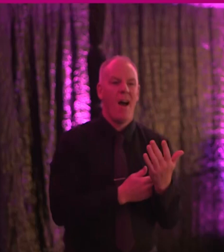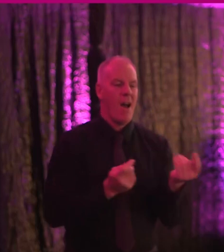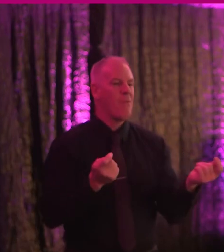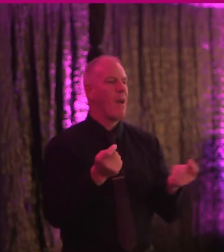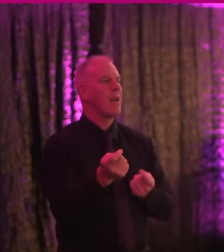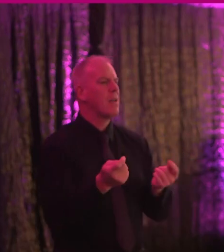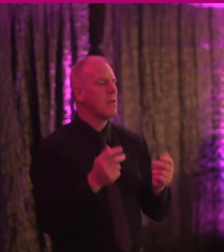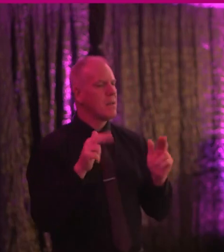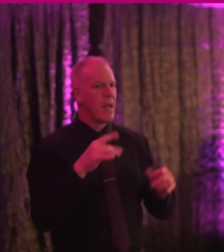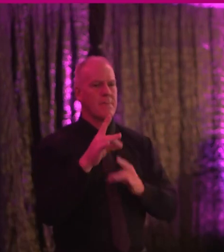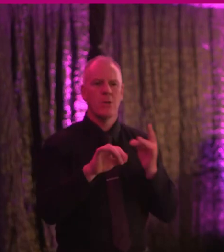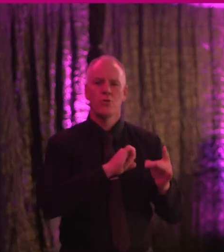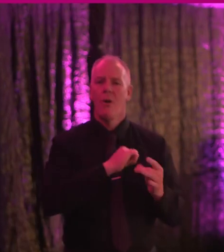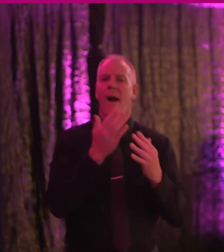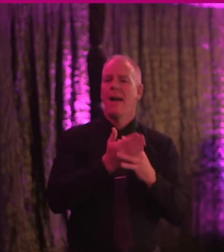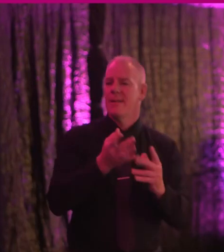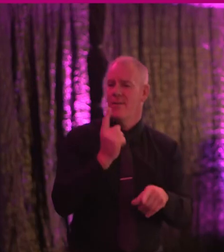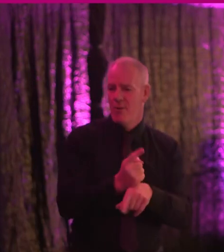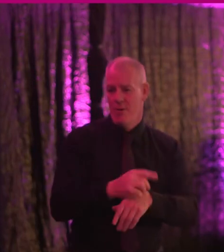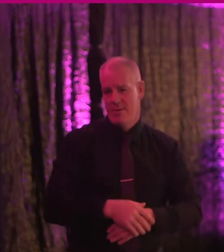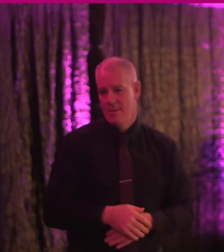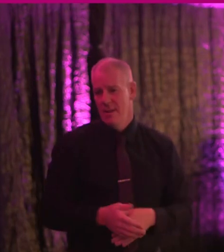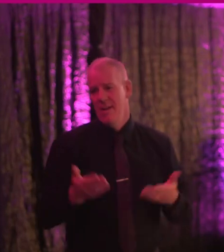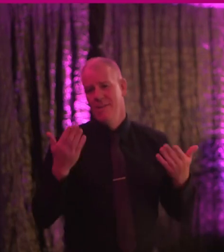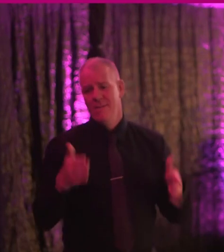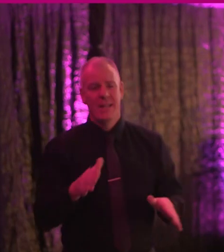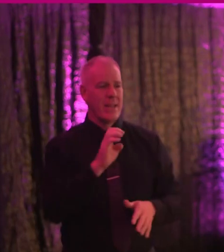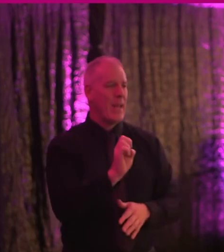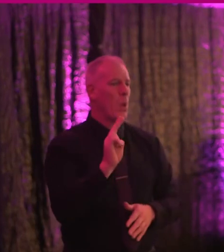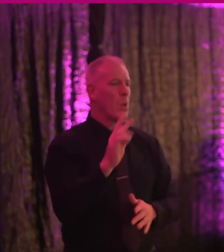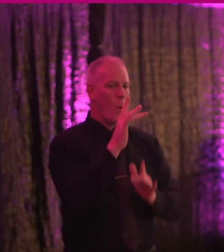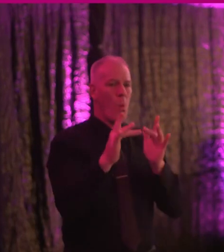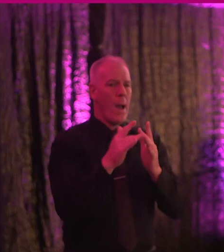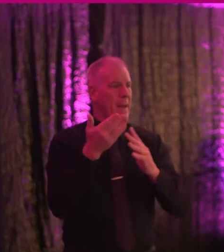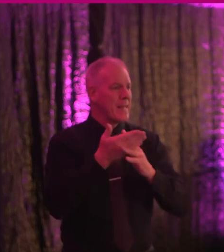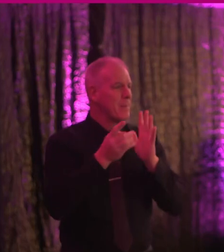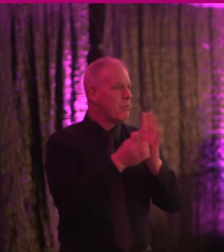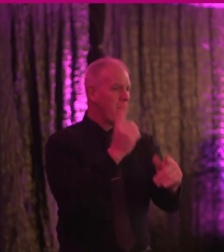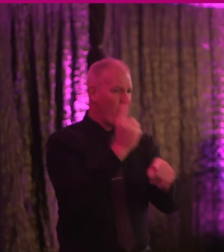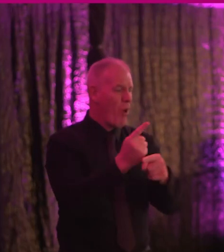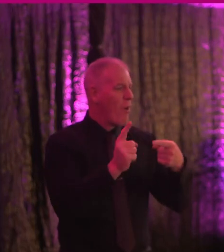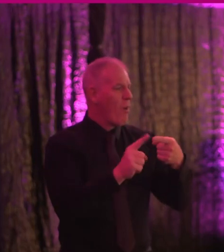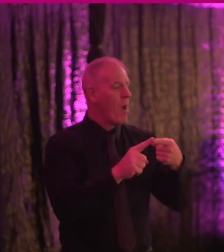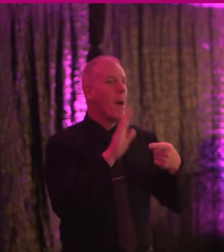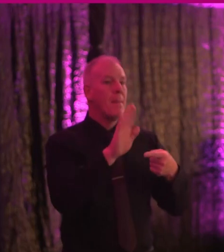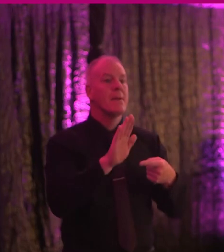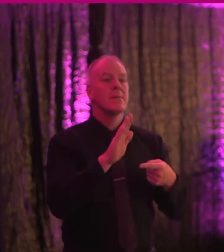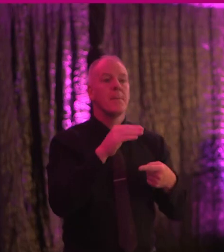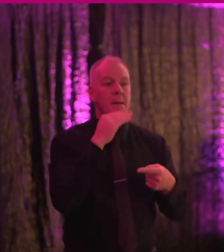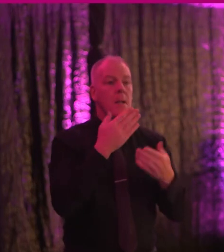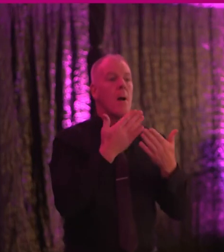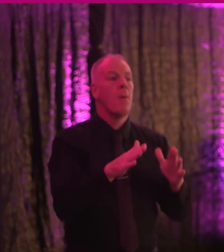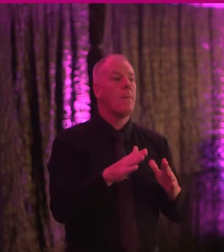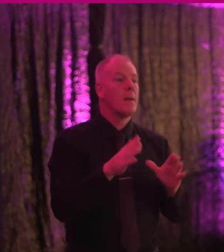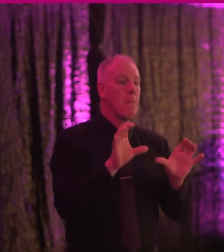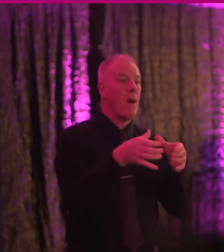ways of ensuring accessibility. We already have the EU Web Accessibility Directive that requires public bodies to have